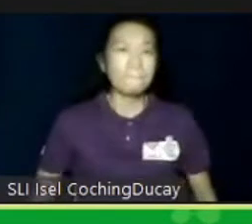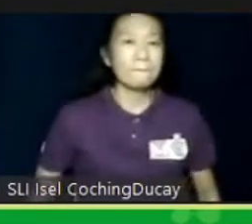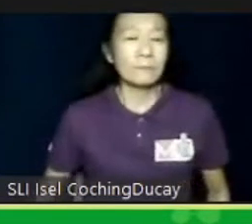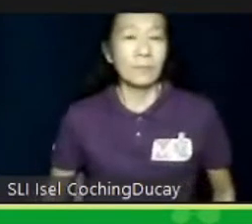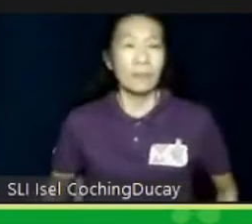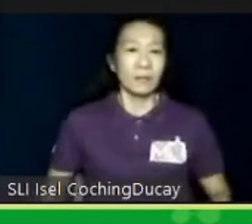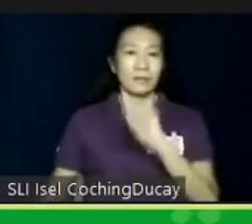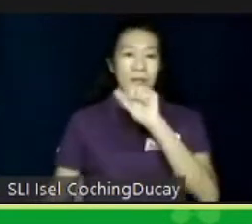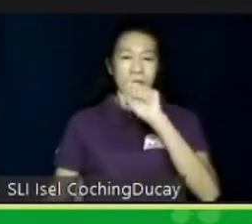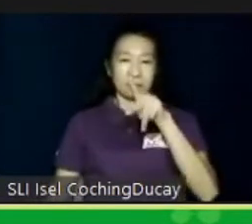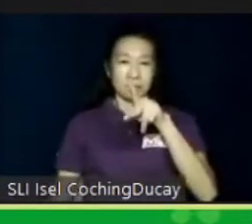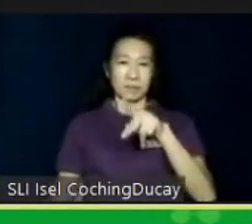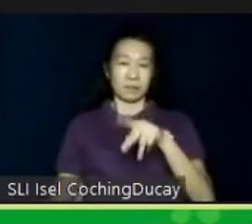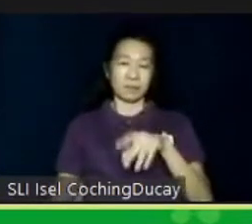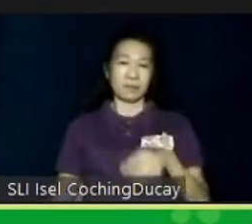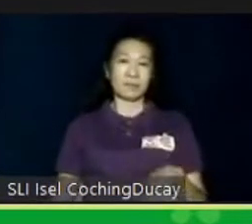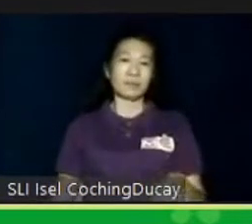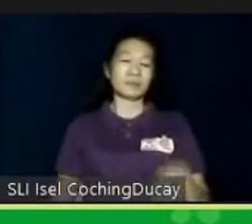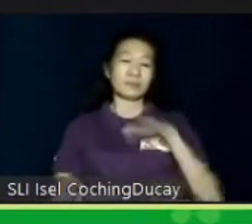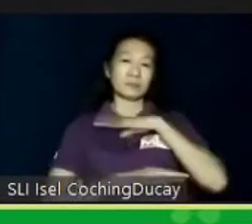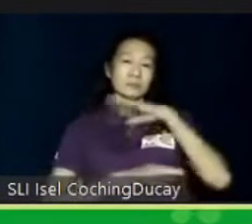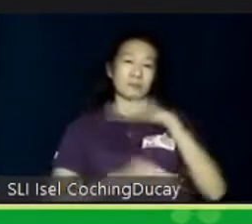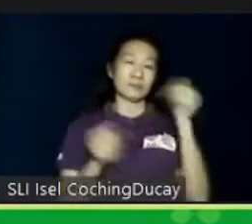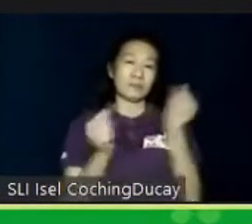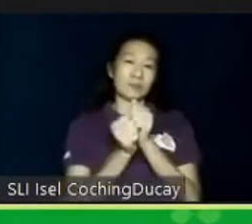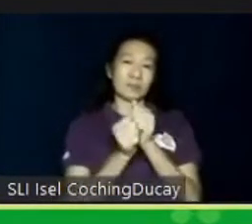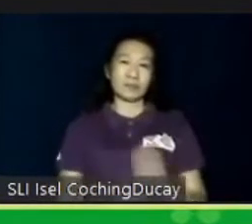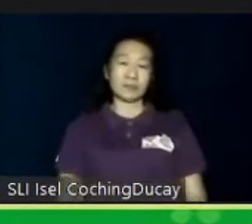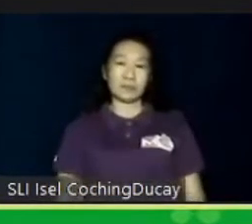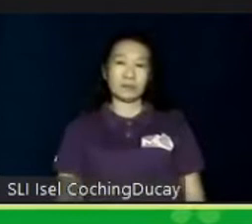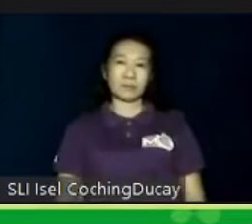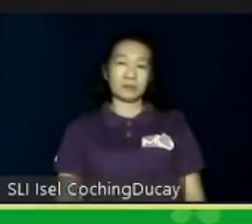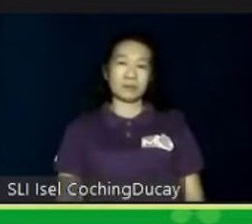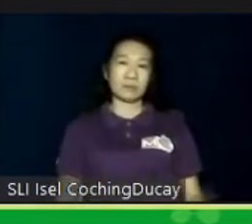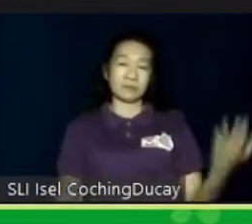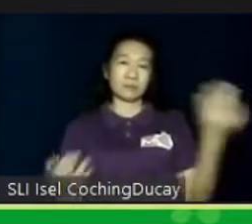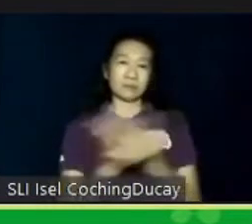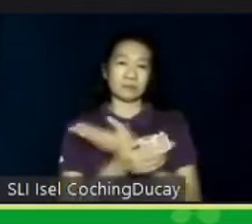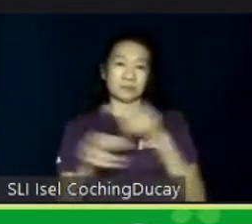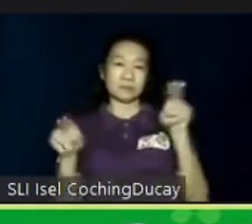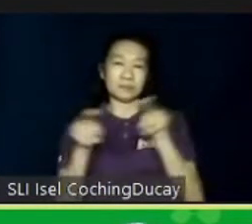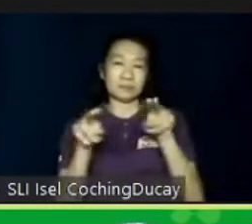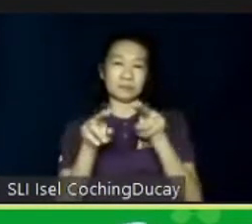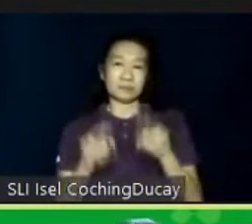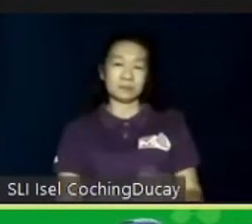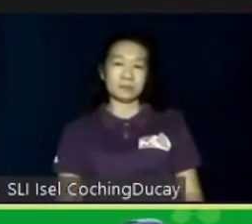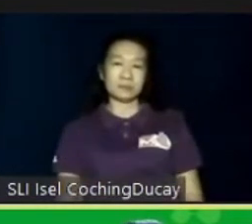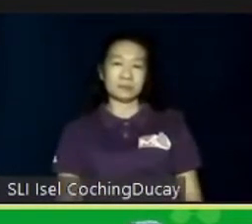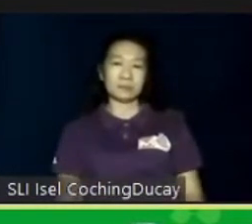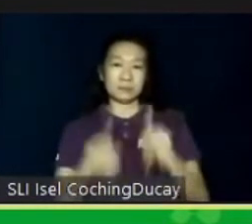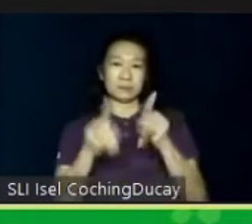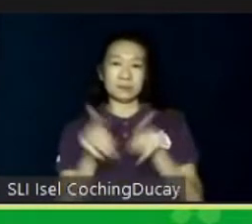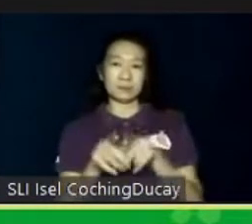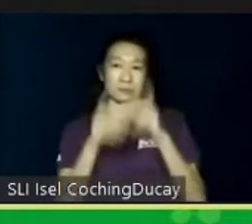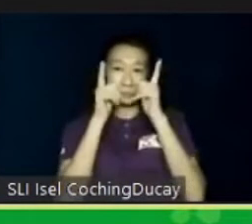has had to contend with this new normal. And we also look